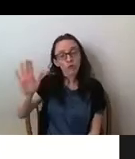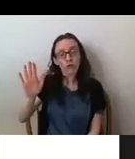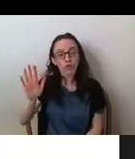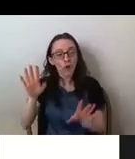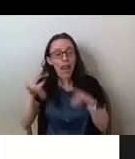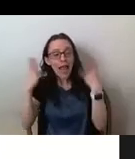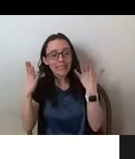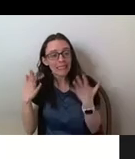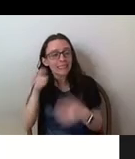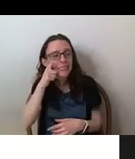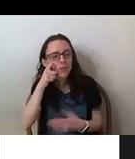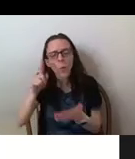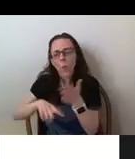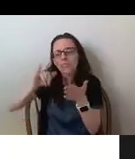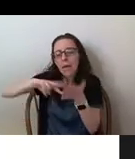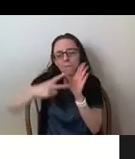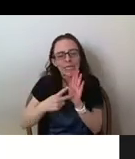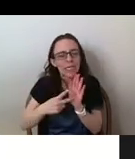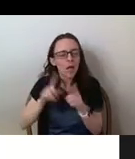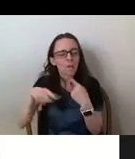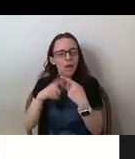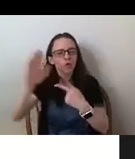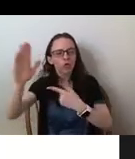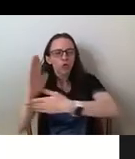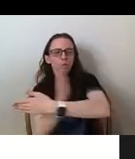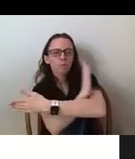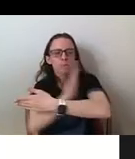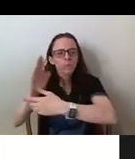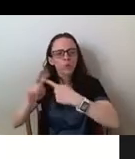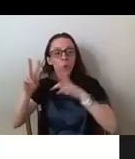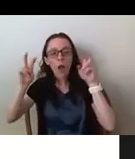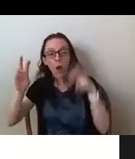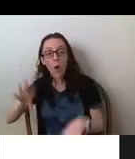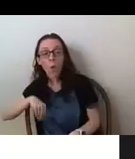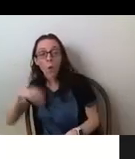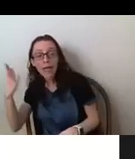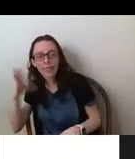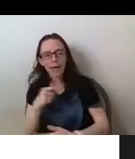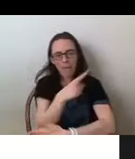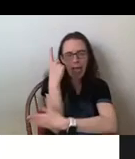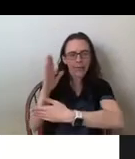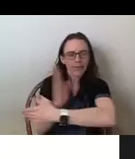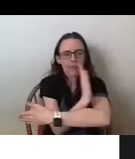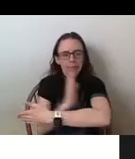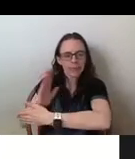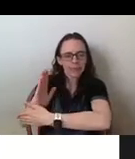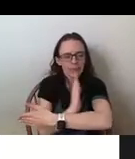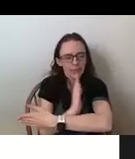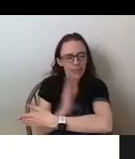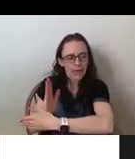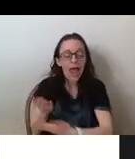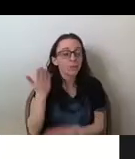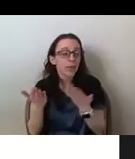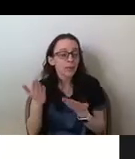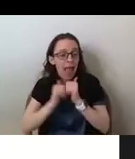her proximity to whiteness and its implications about enjoying the merits that are usually reserved for white people. So the